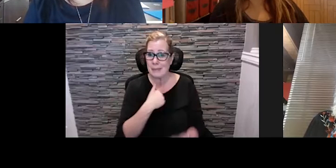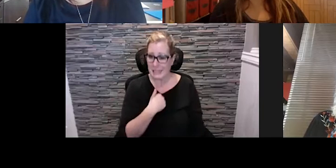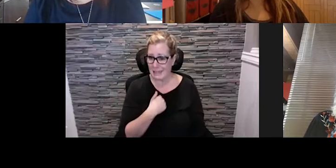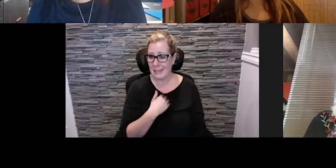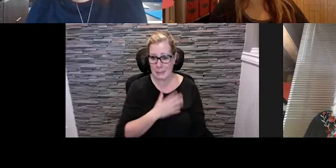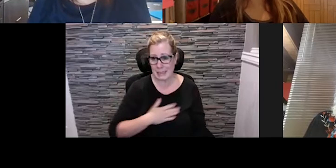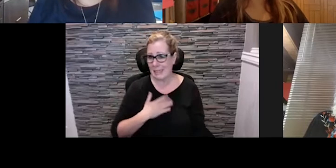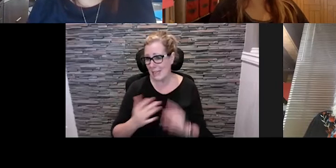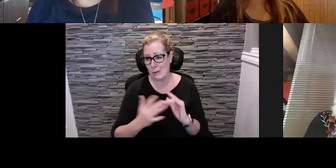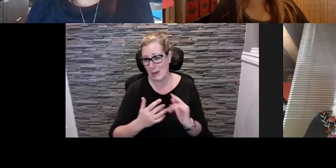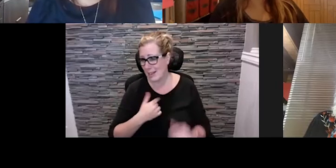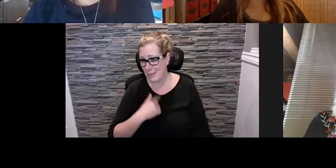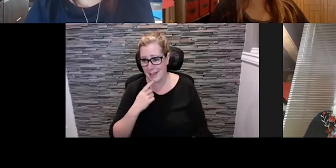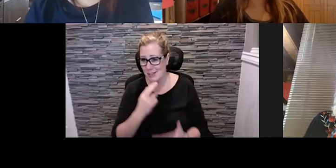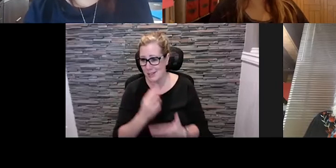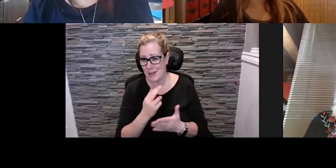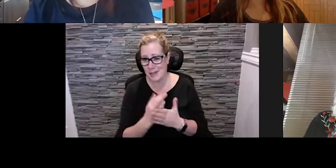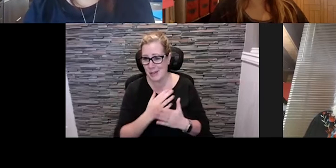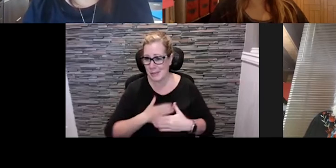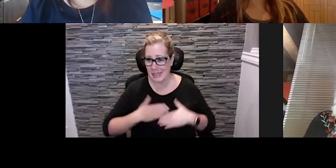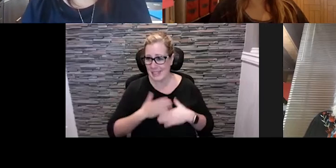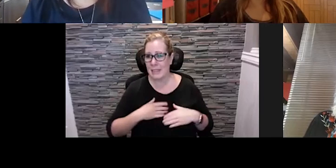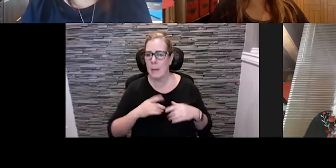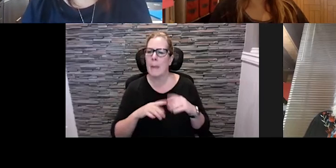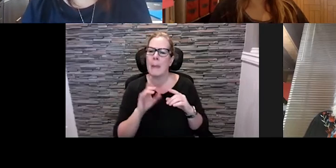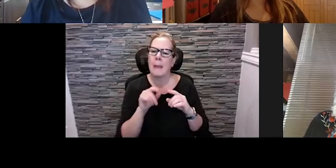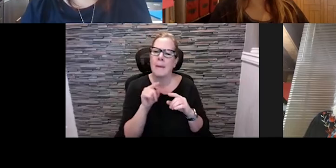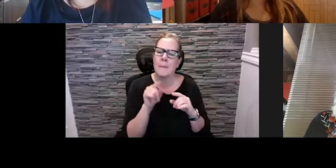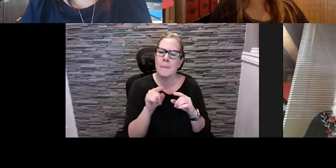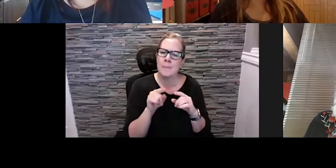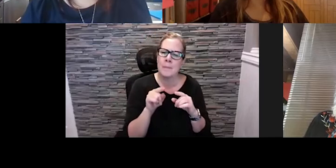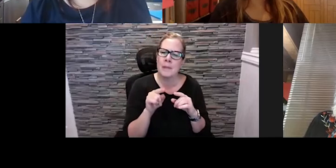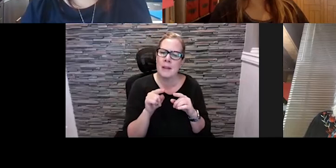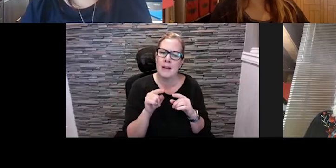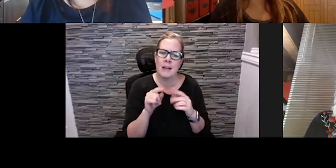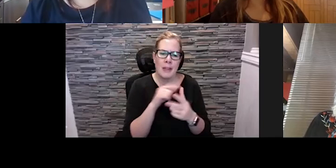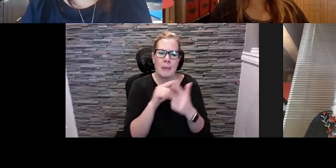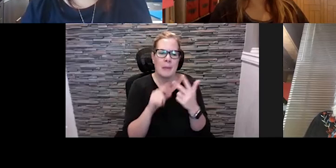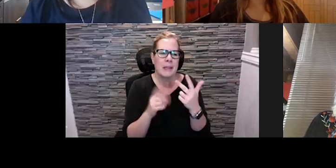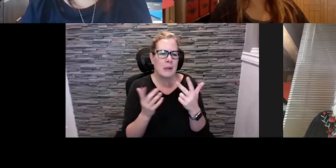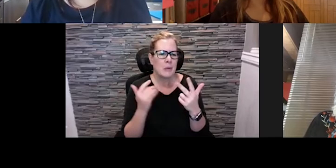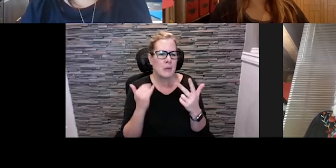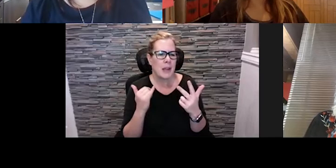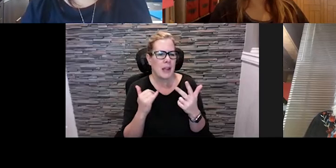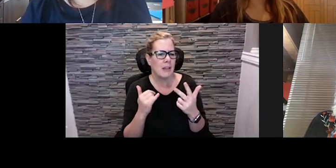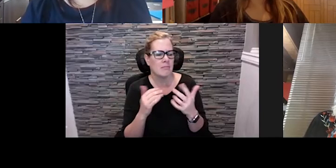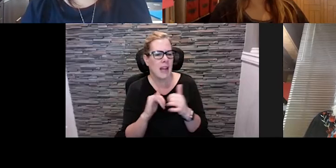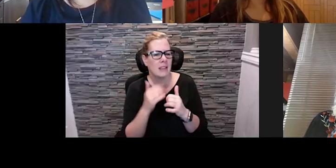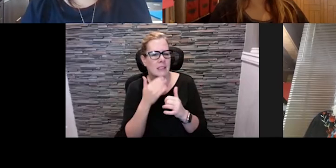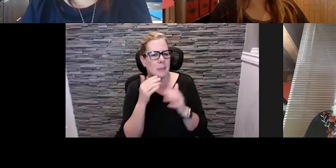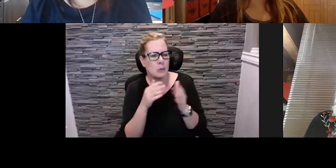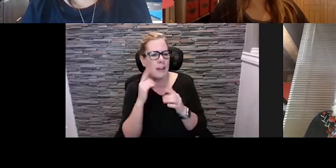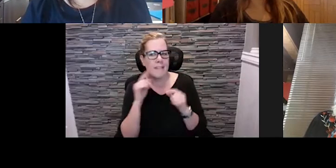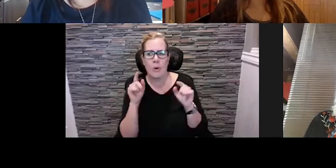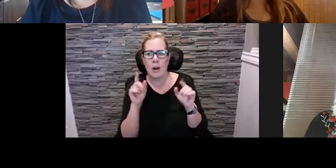asking our panelists what is the best way for folks to connect with you or organizations like yourself to be able to